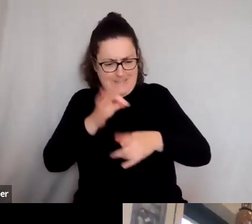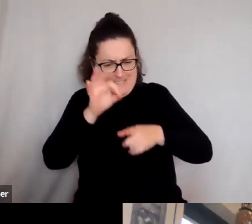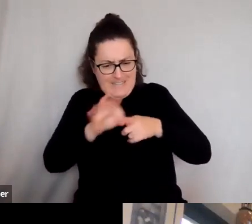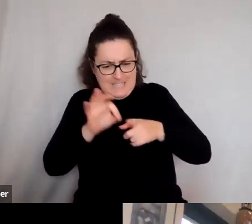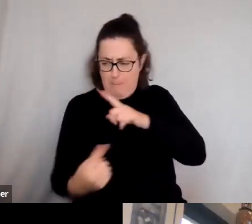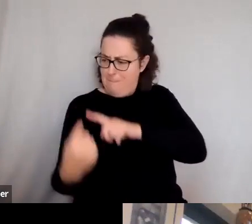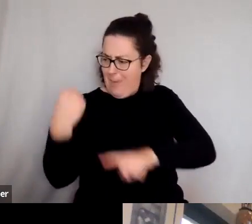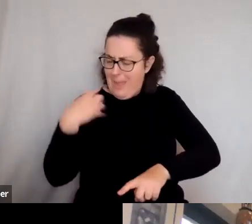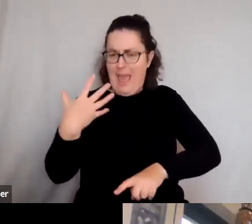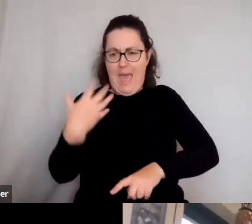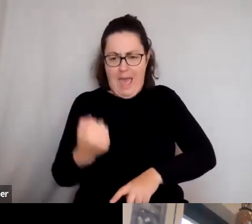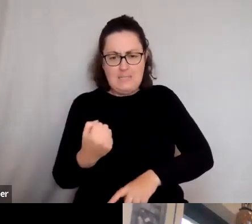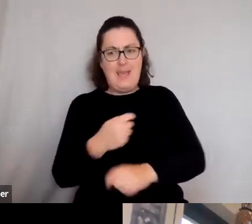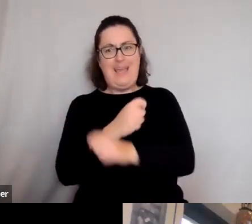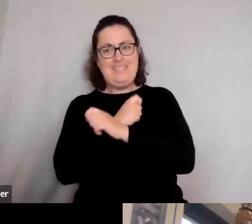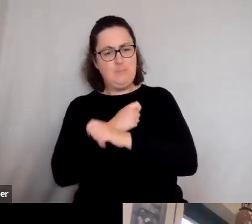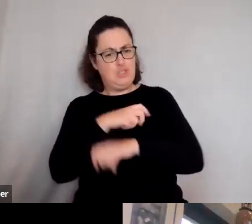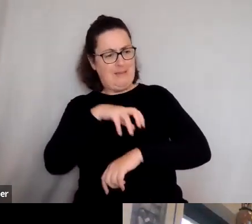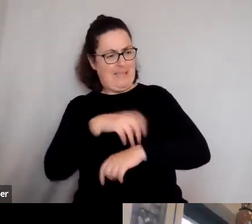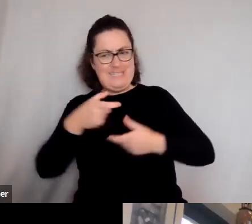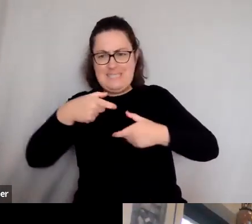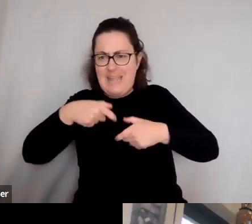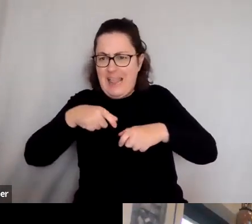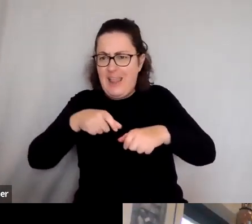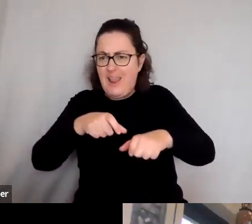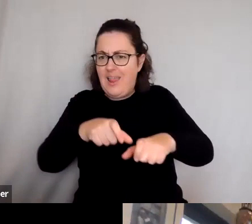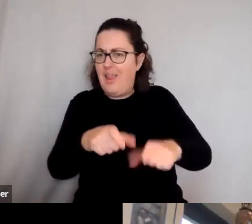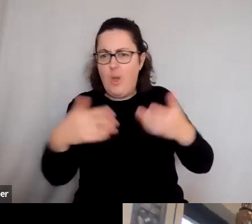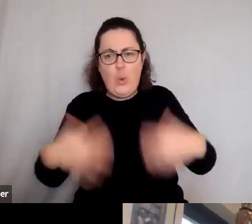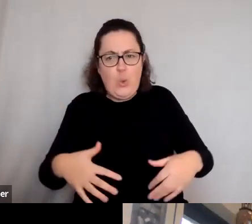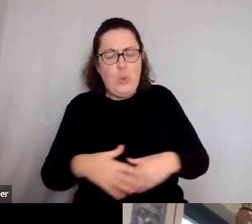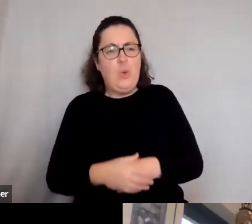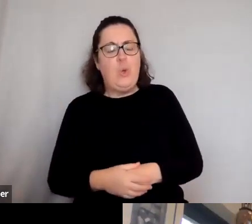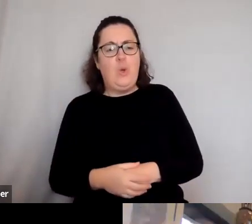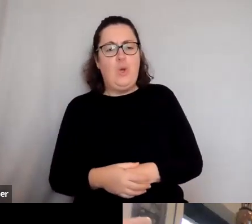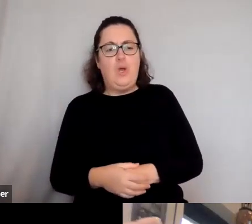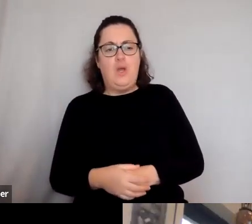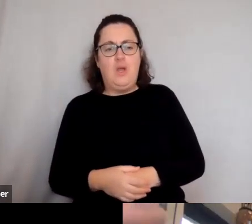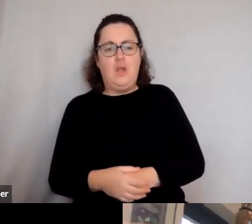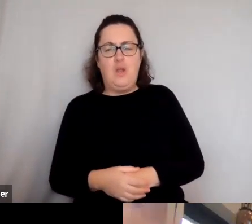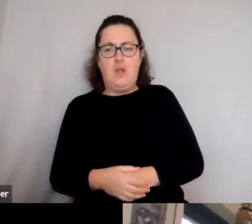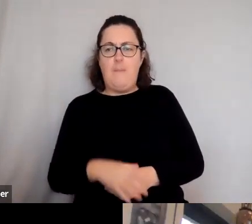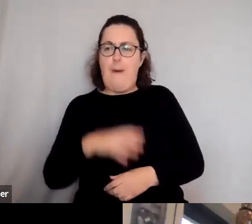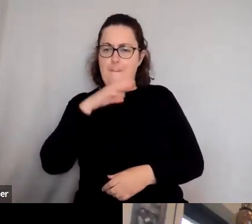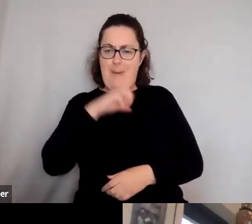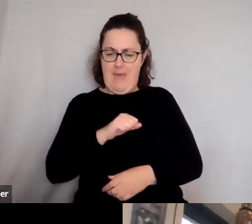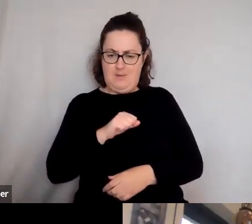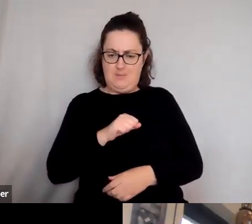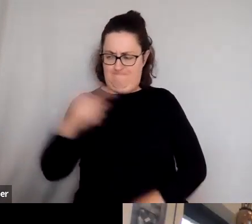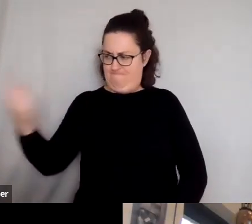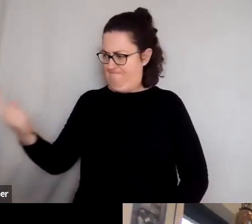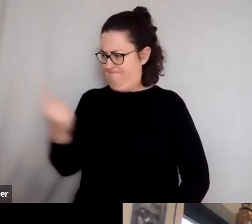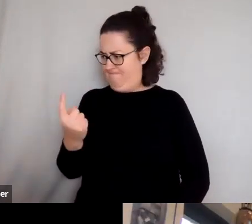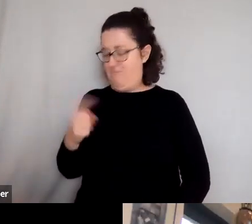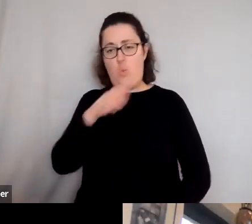was such a thing as Egyptian cake still surviving, but also this idea that here was this guy, he'd open a case for you.